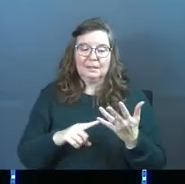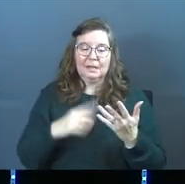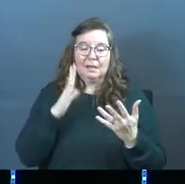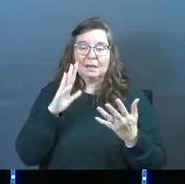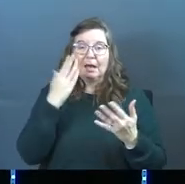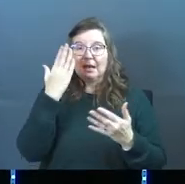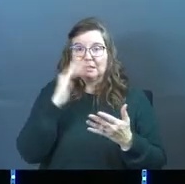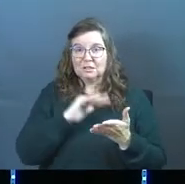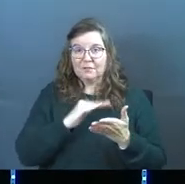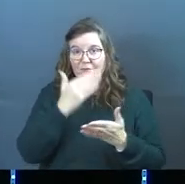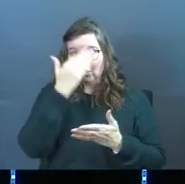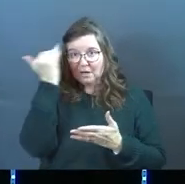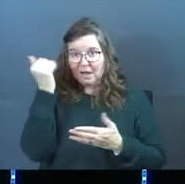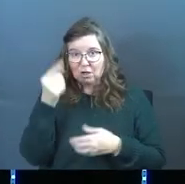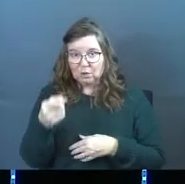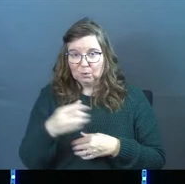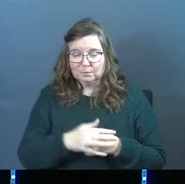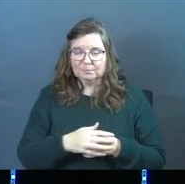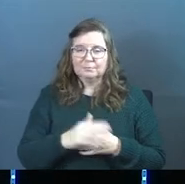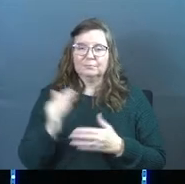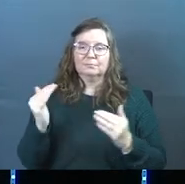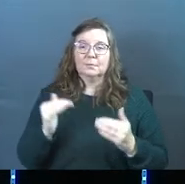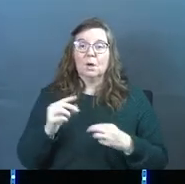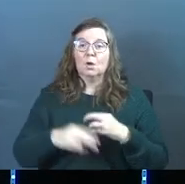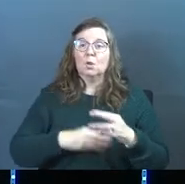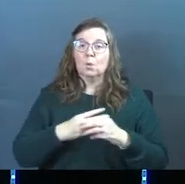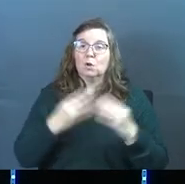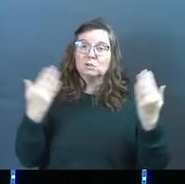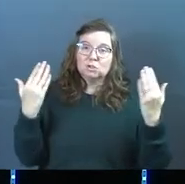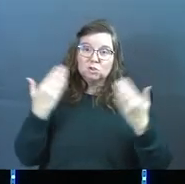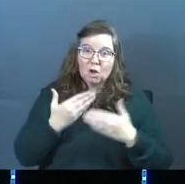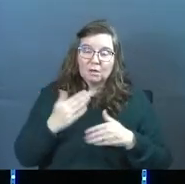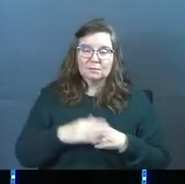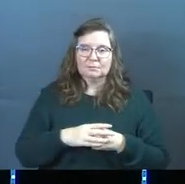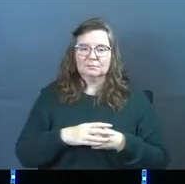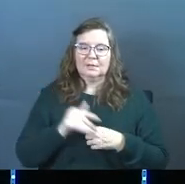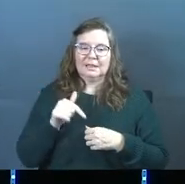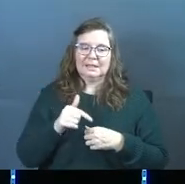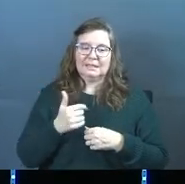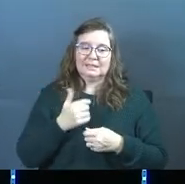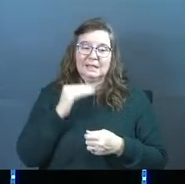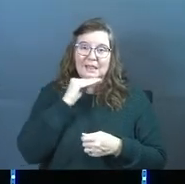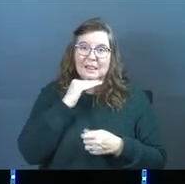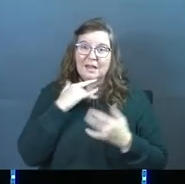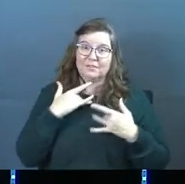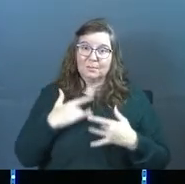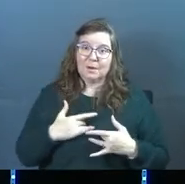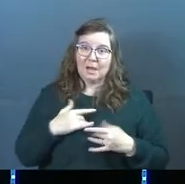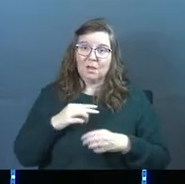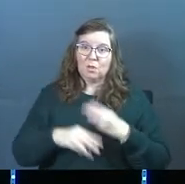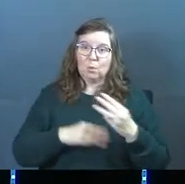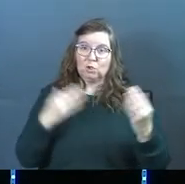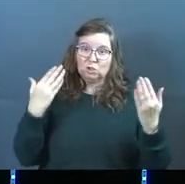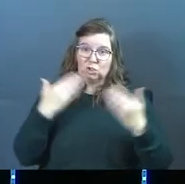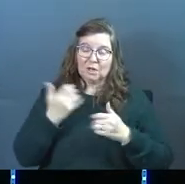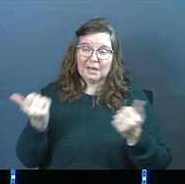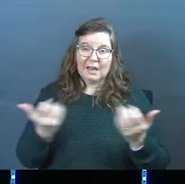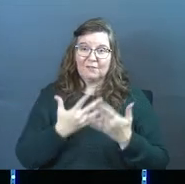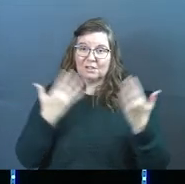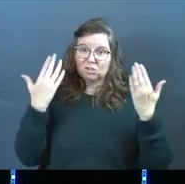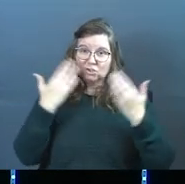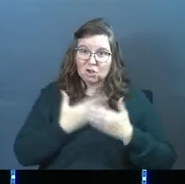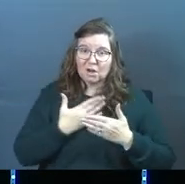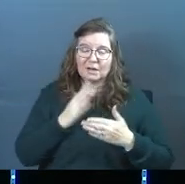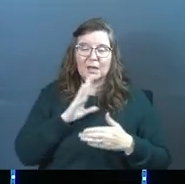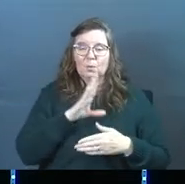forgotten you. The world is dark. This is the lie of depression. The world is dark. Everything is